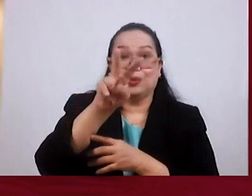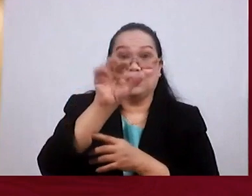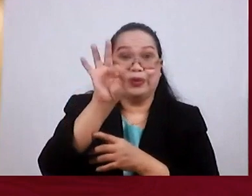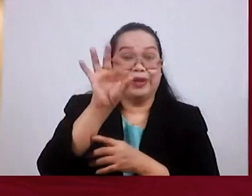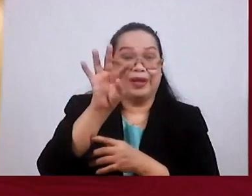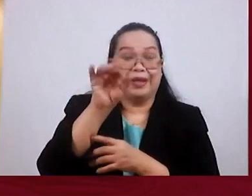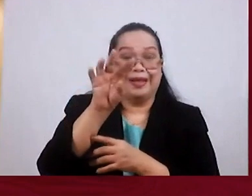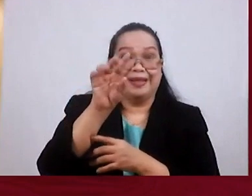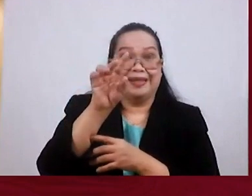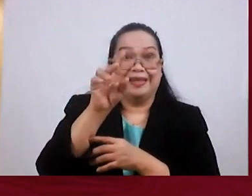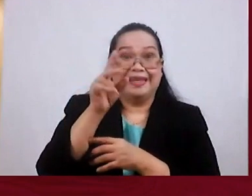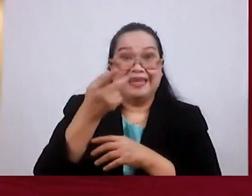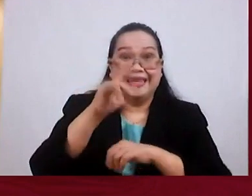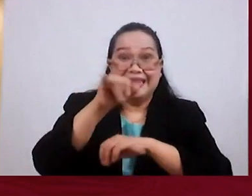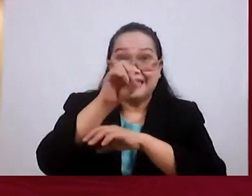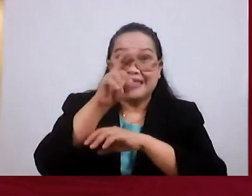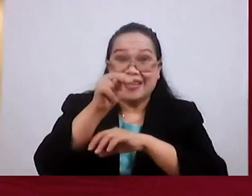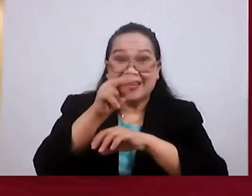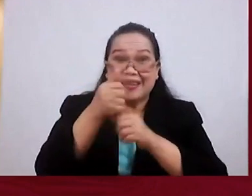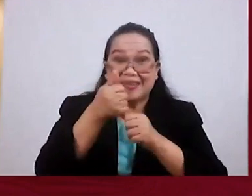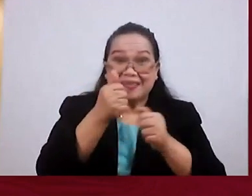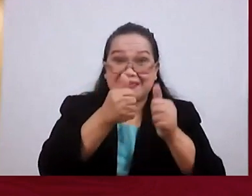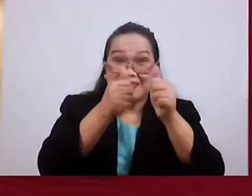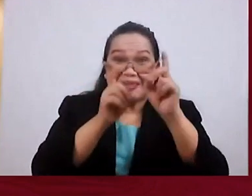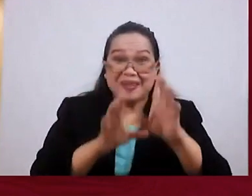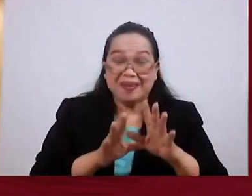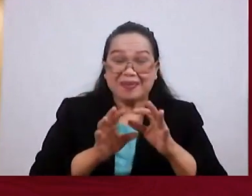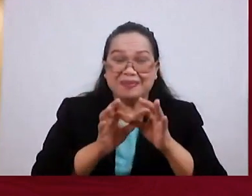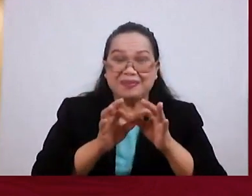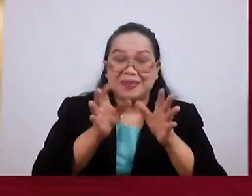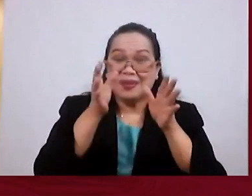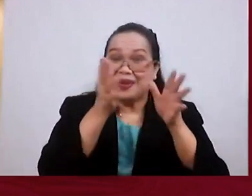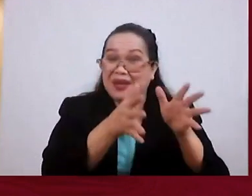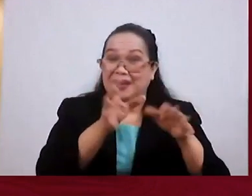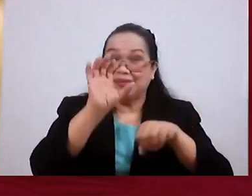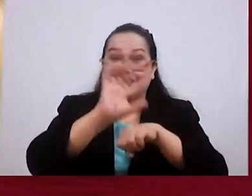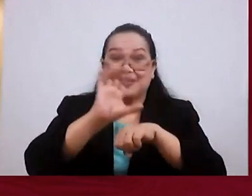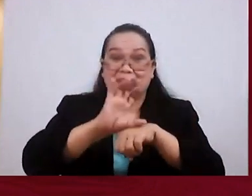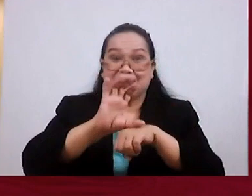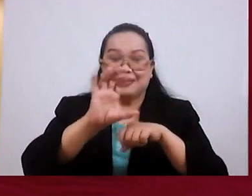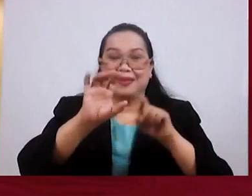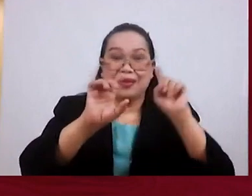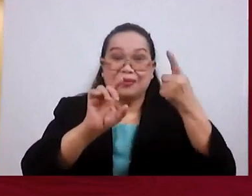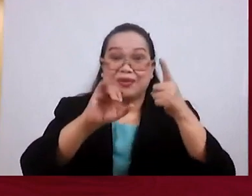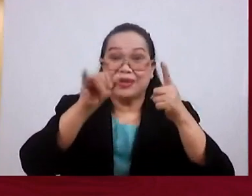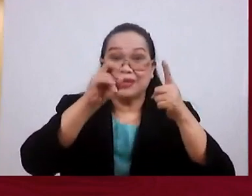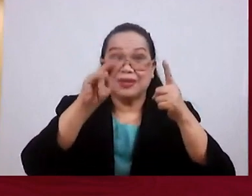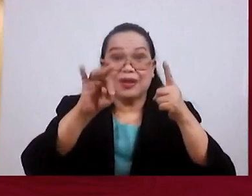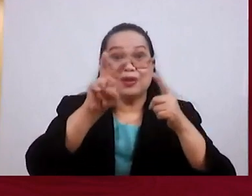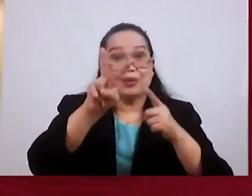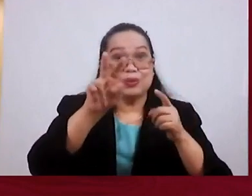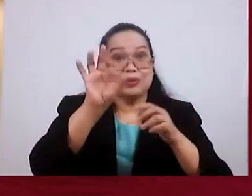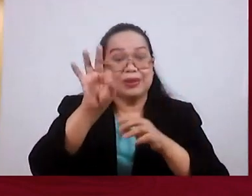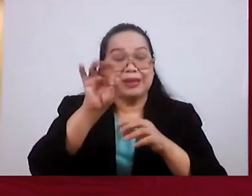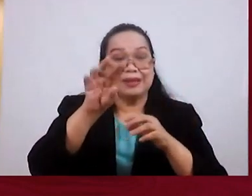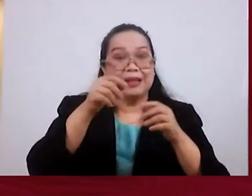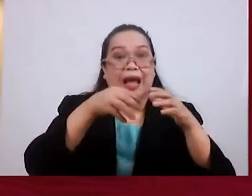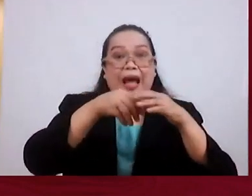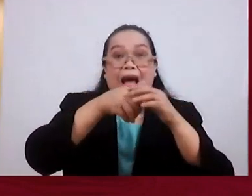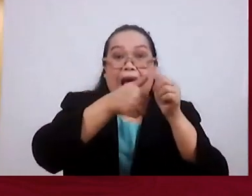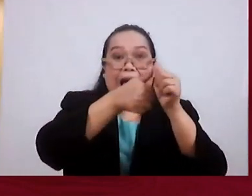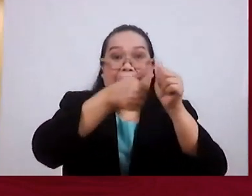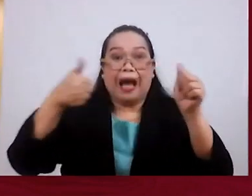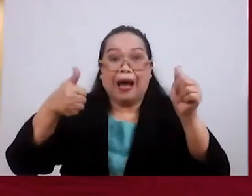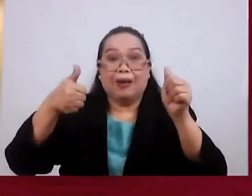Apostle John's reflection on those who left the church. 1 John 2.19, They went out from us,